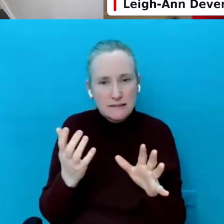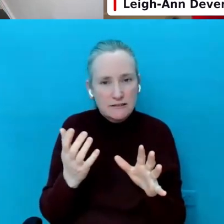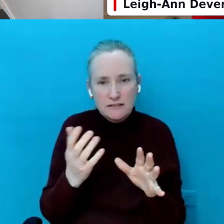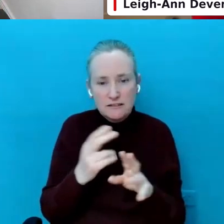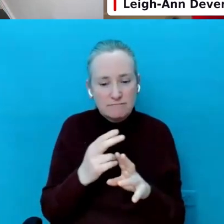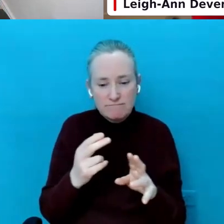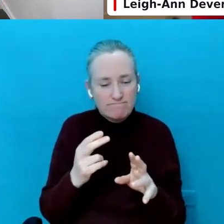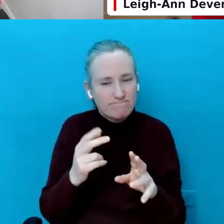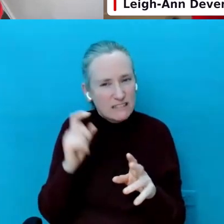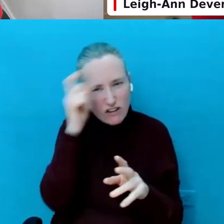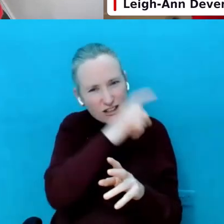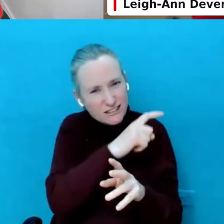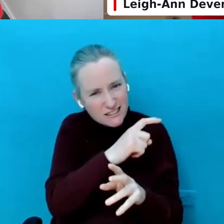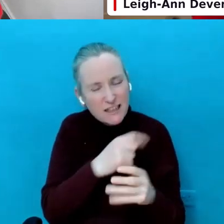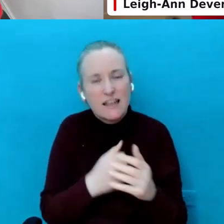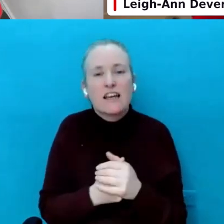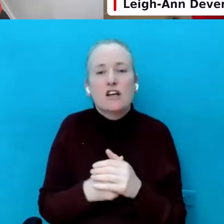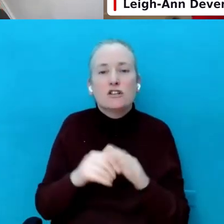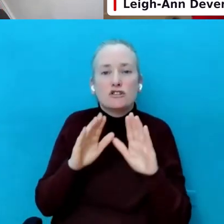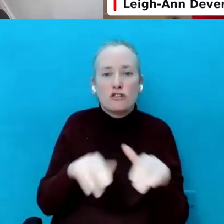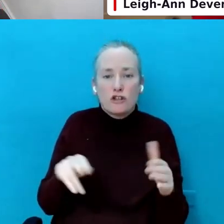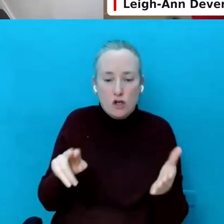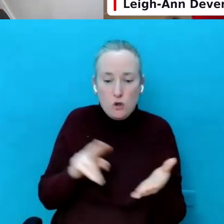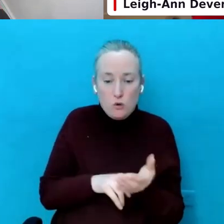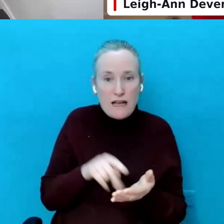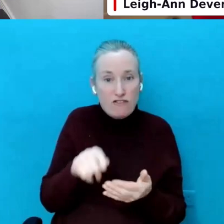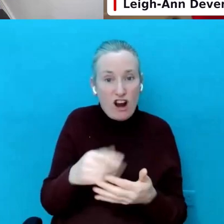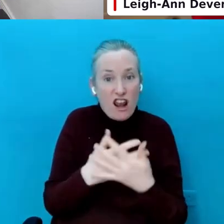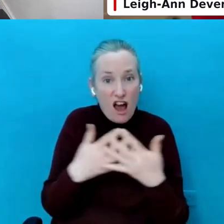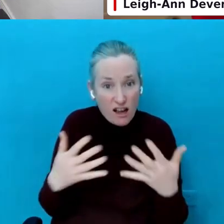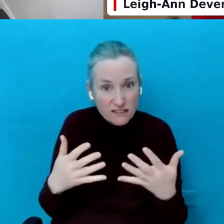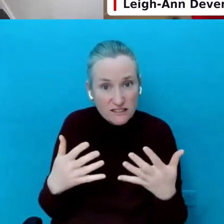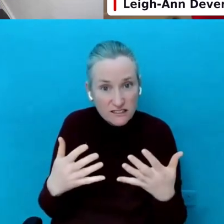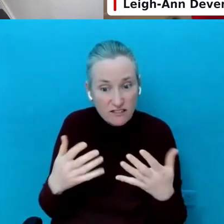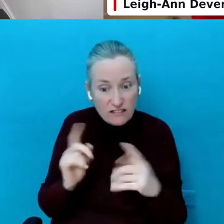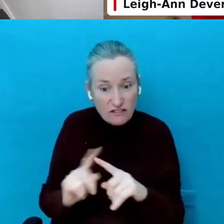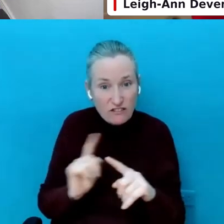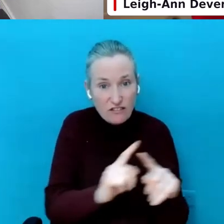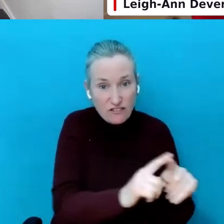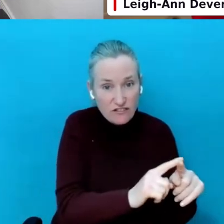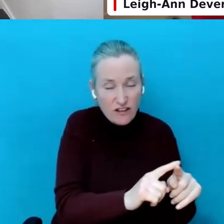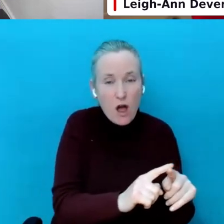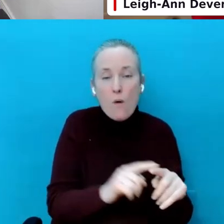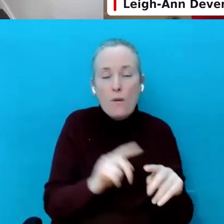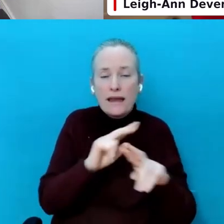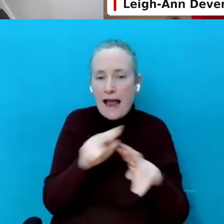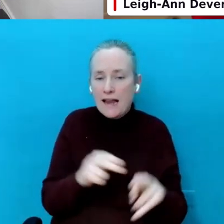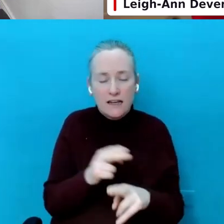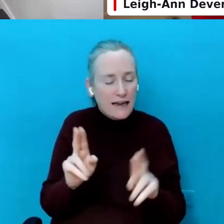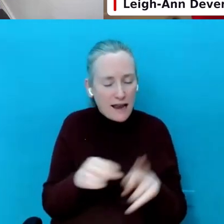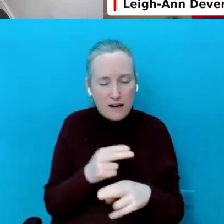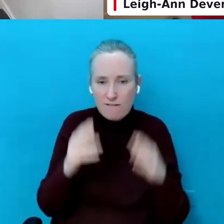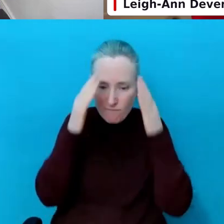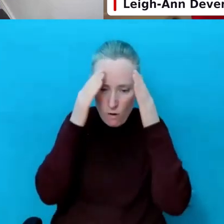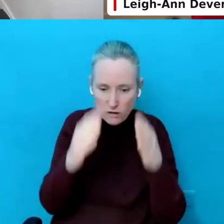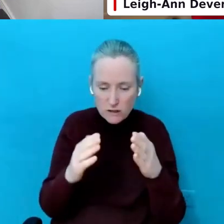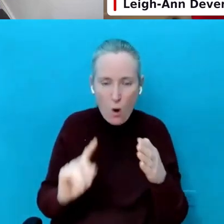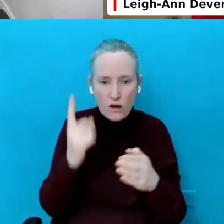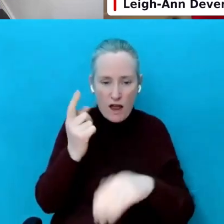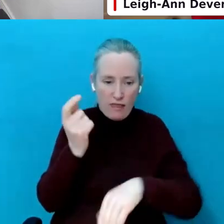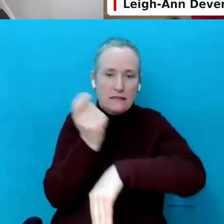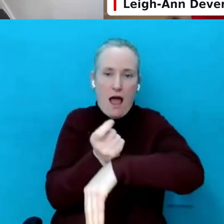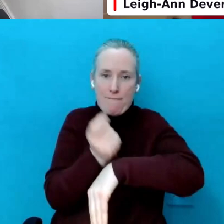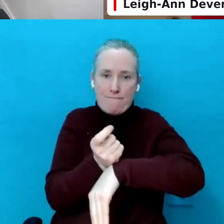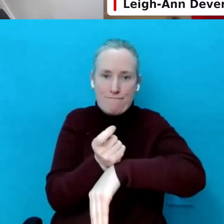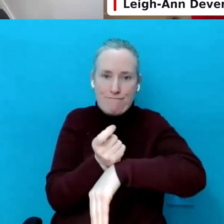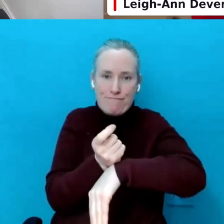Remember, you know, kids are using it for a lot of things. We cannot get hung up on the amount of hours they should be on. If